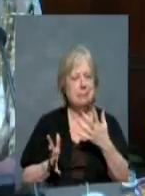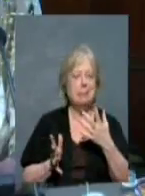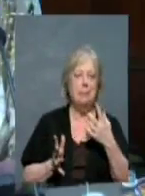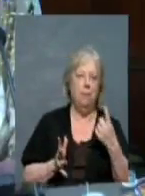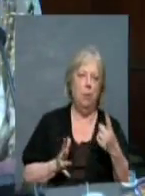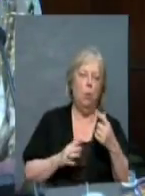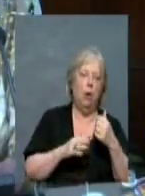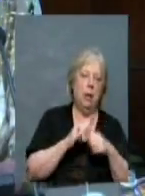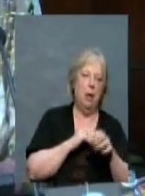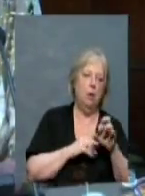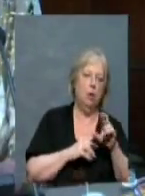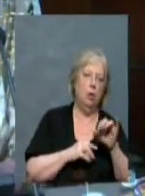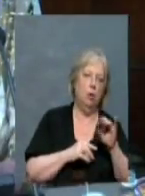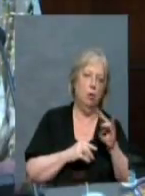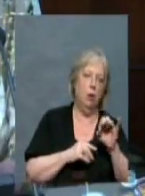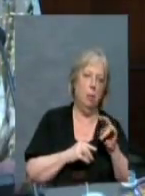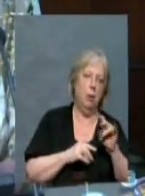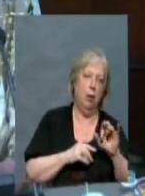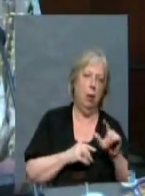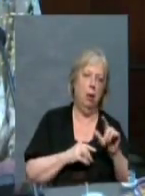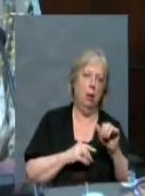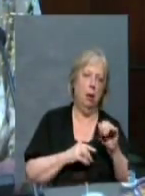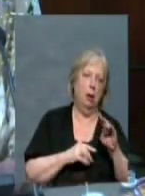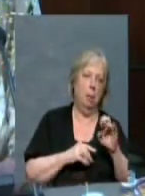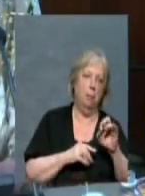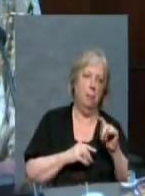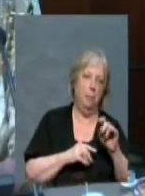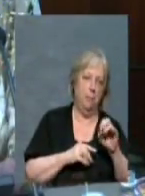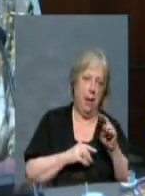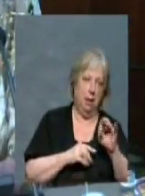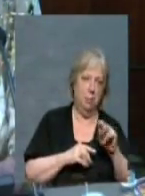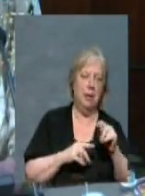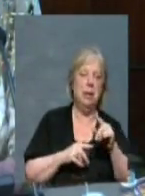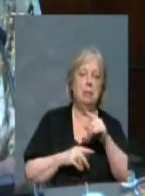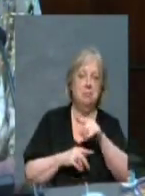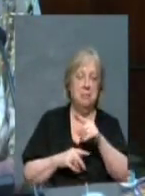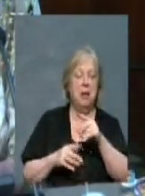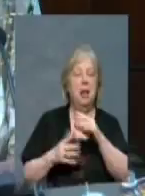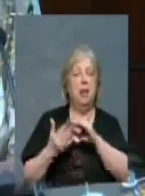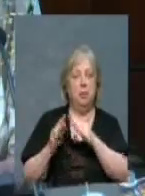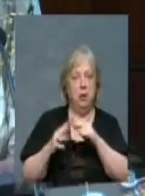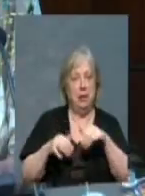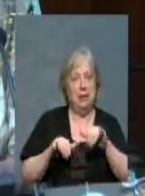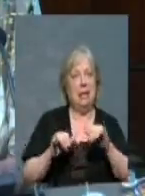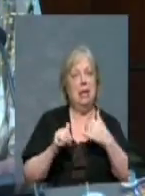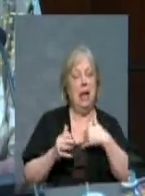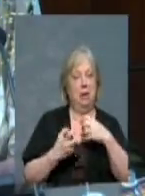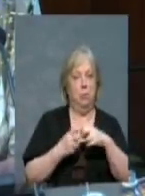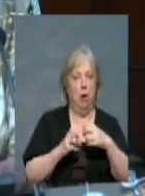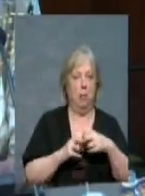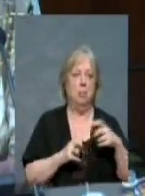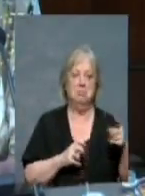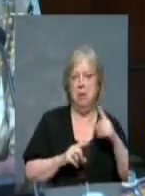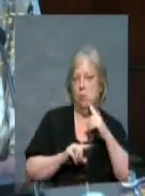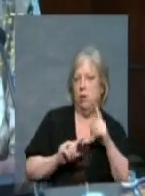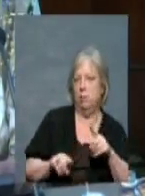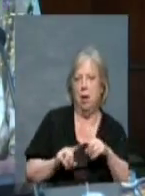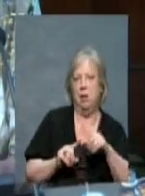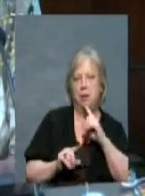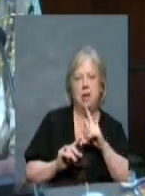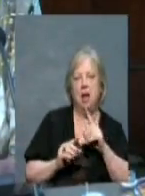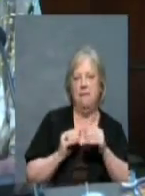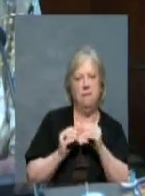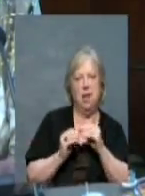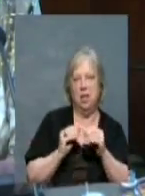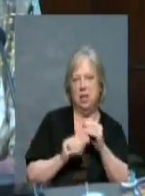do have under criminal abatement. And he has been responsive, but he has not corrected the problem. So I